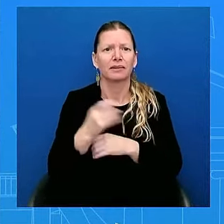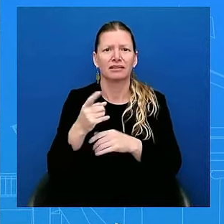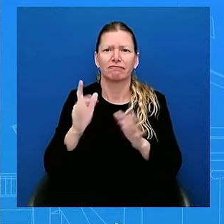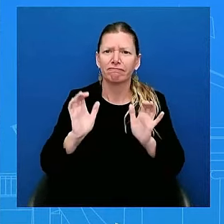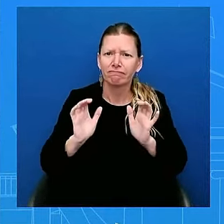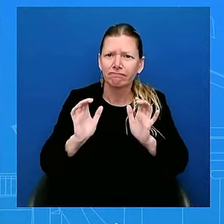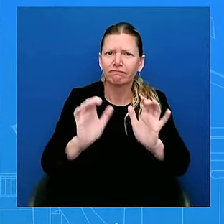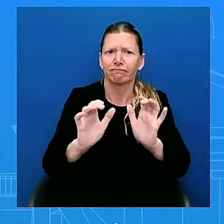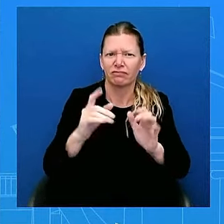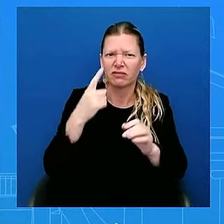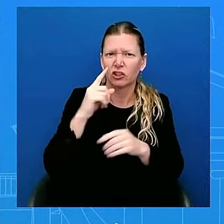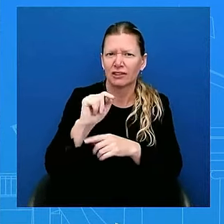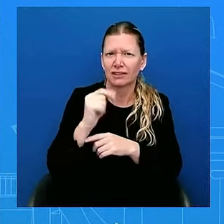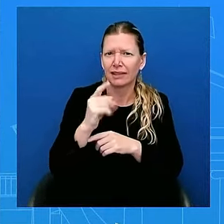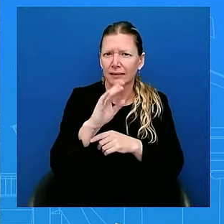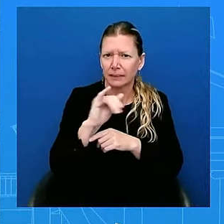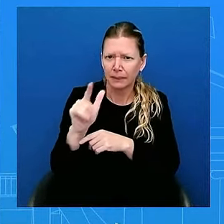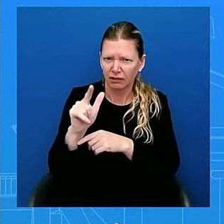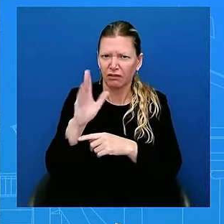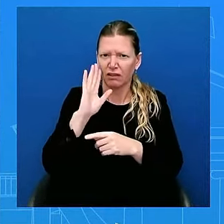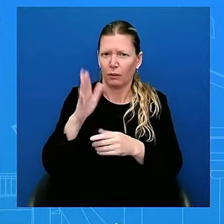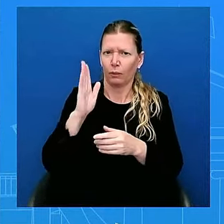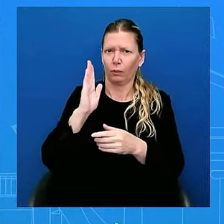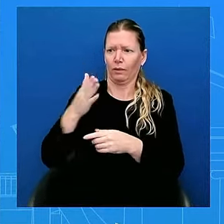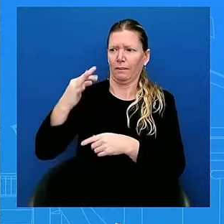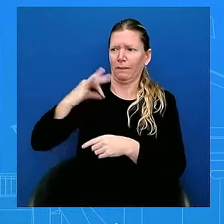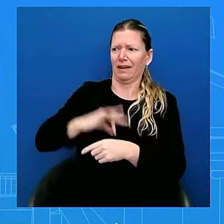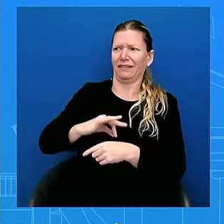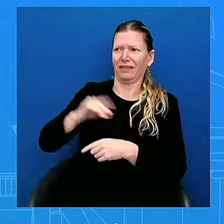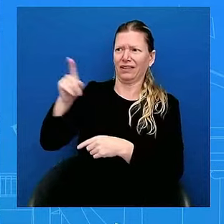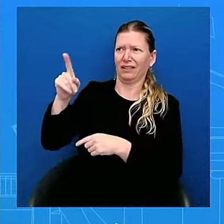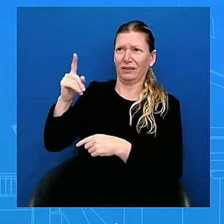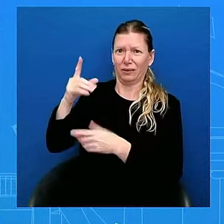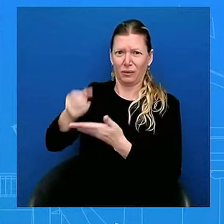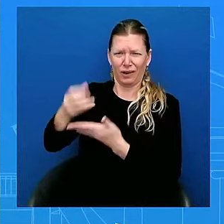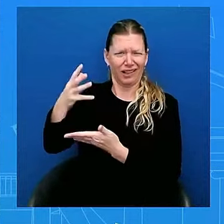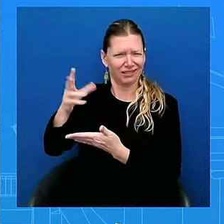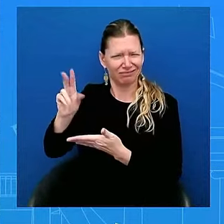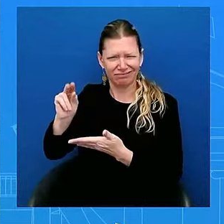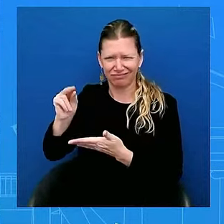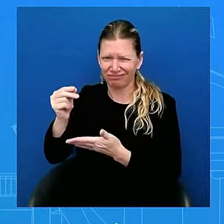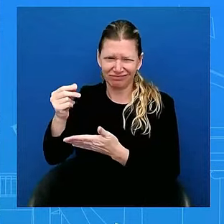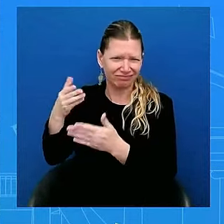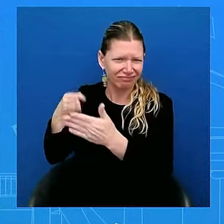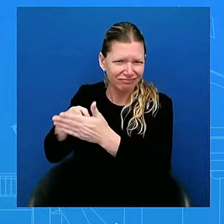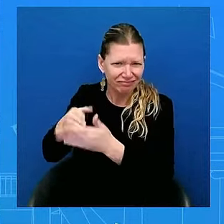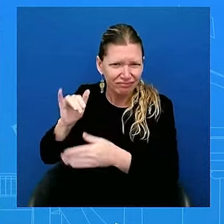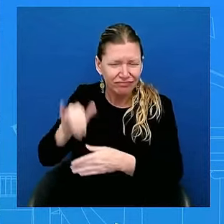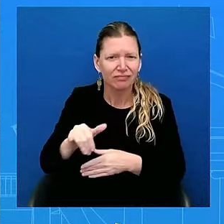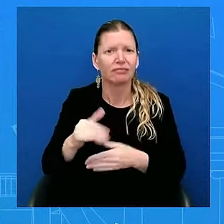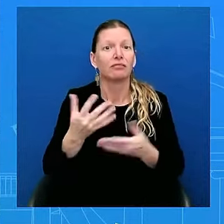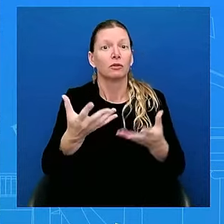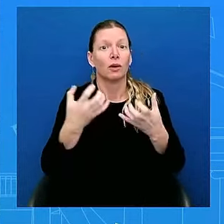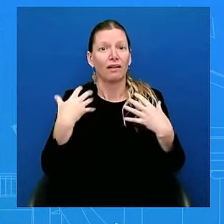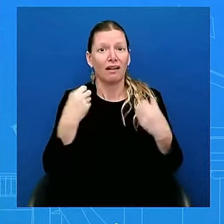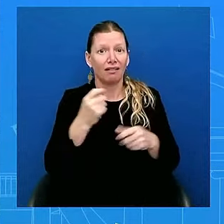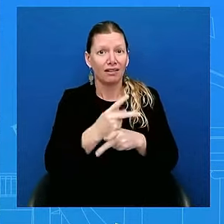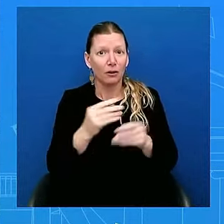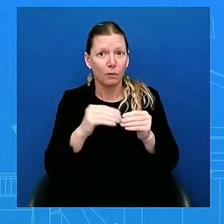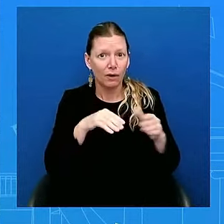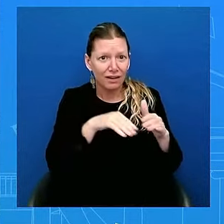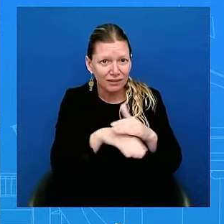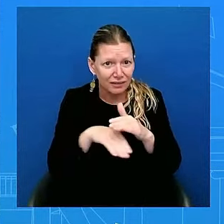care more accessible and more affordable instead of working to eliminate the Affordable Care Act. Strengthening and growing NATO,